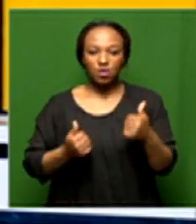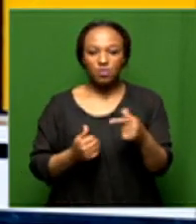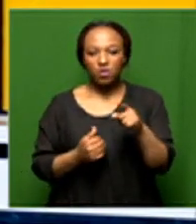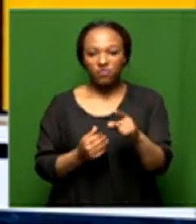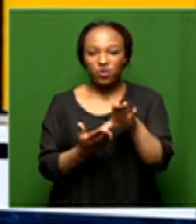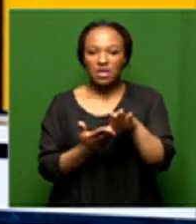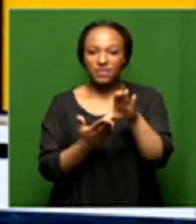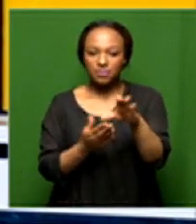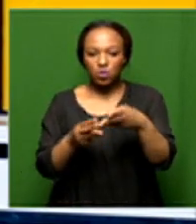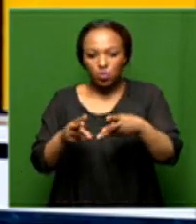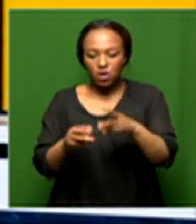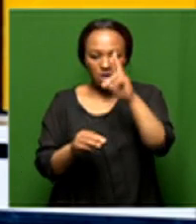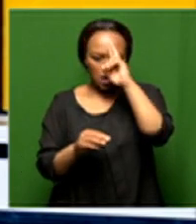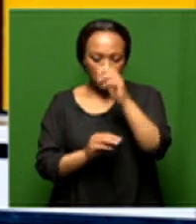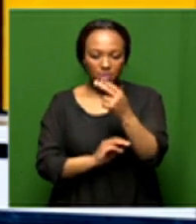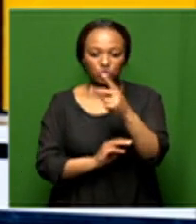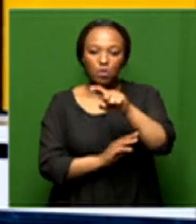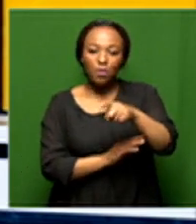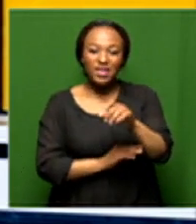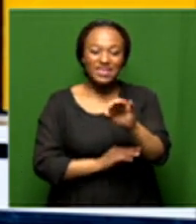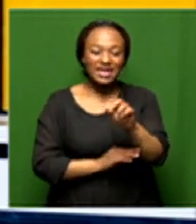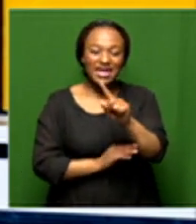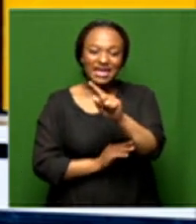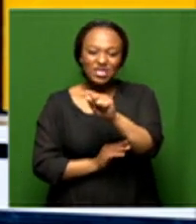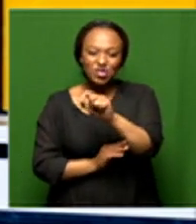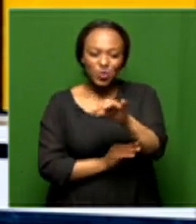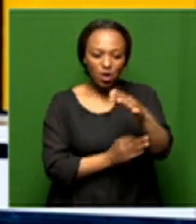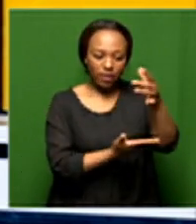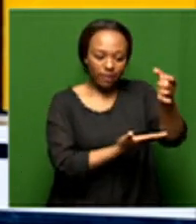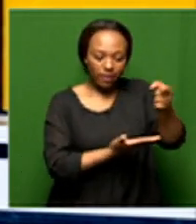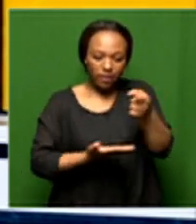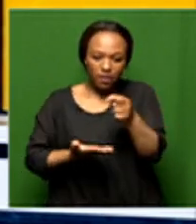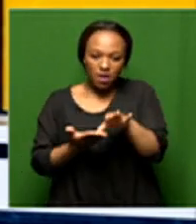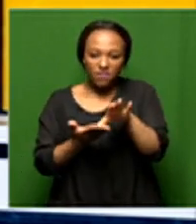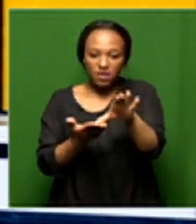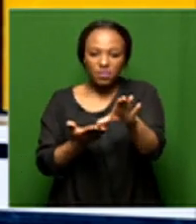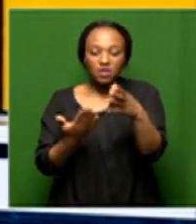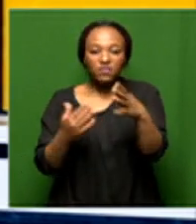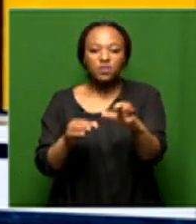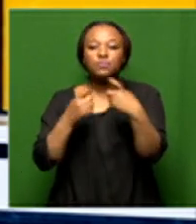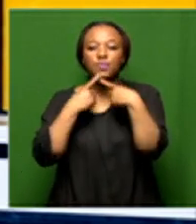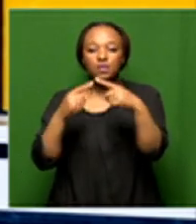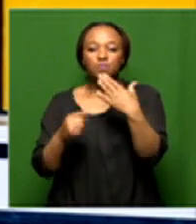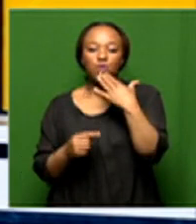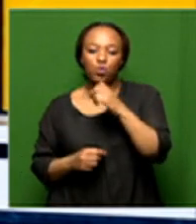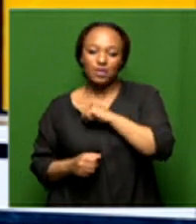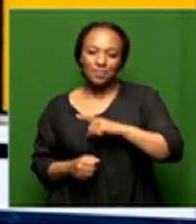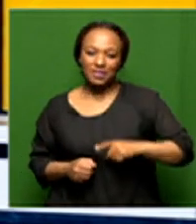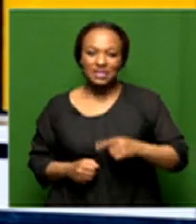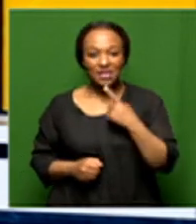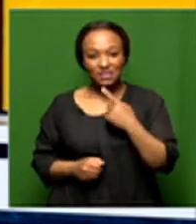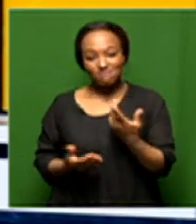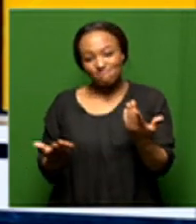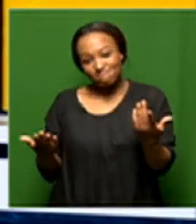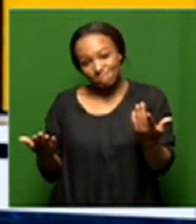investment path and remember that 2.3 trillion round investment that infrastructure investment that was announced by the president that they